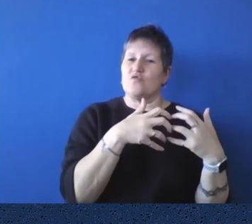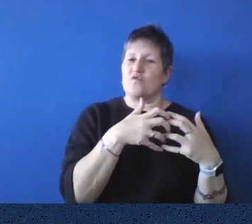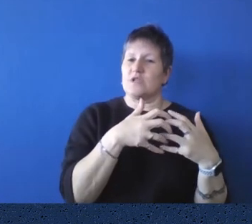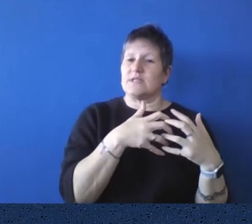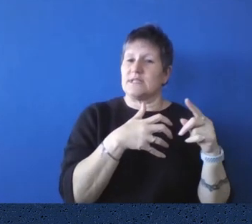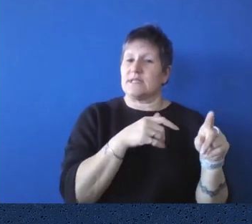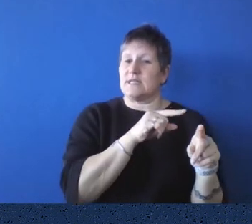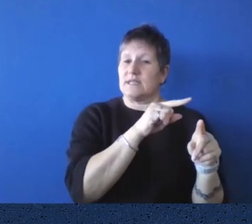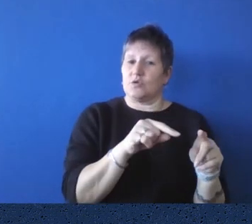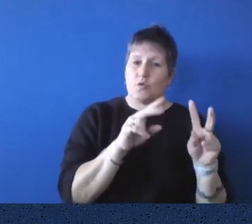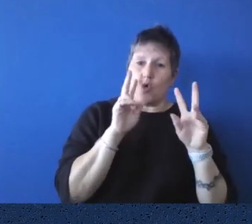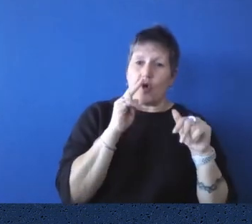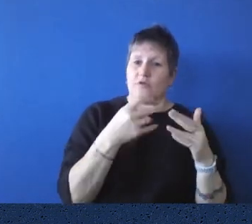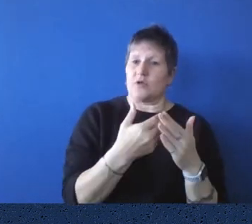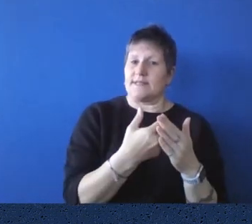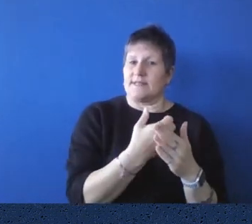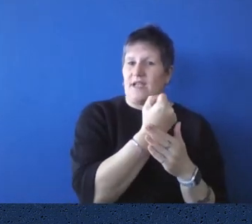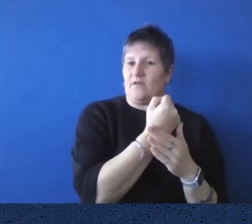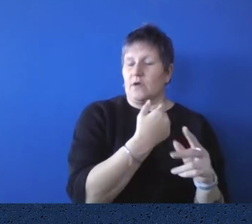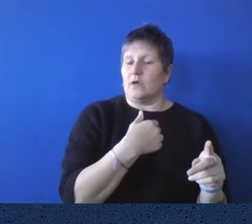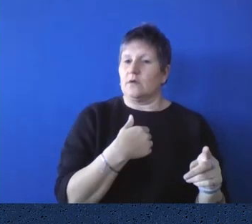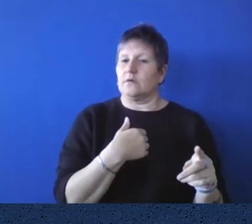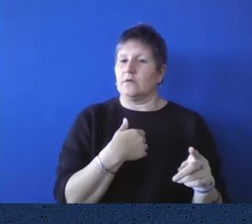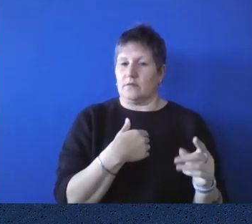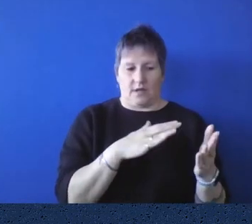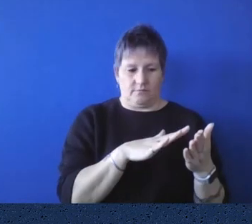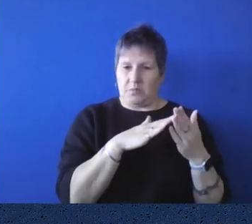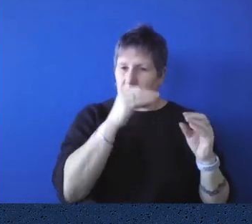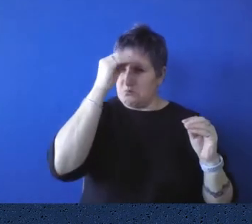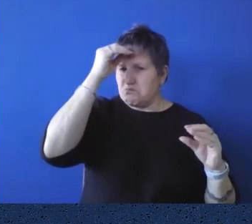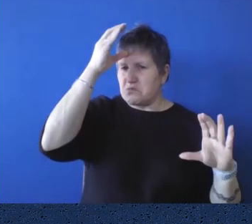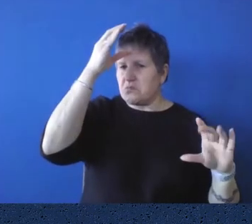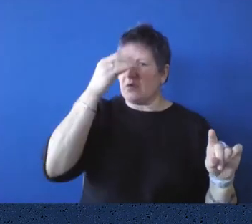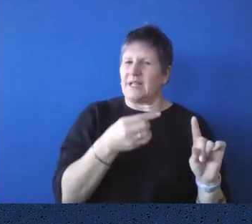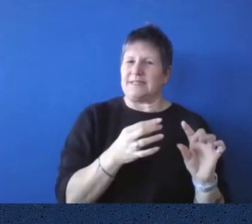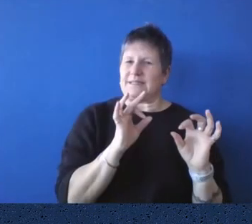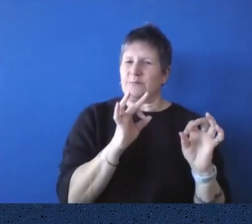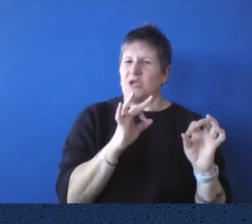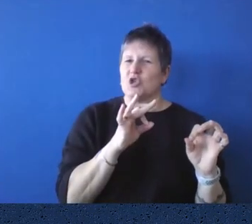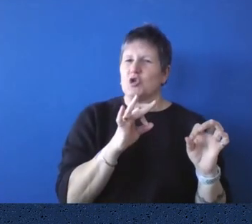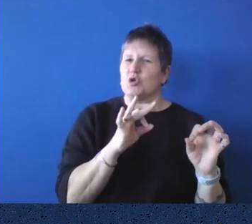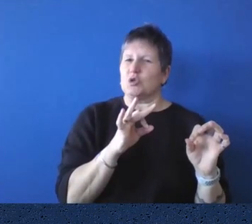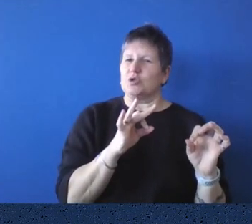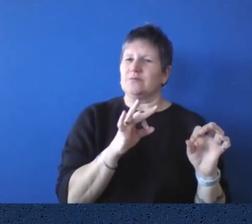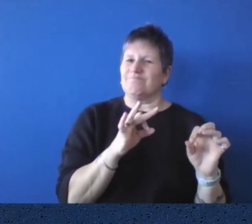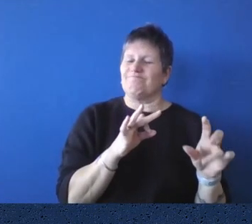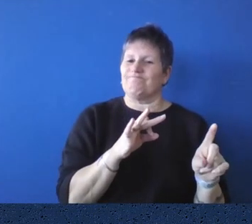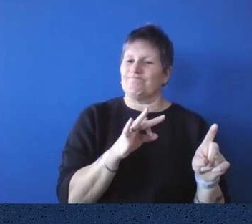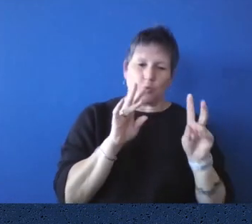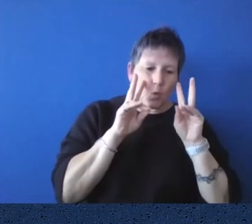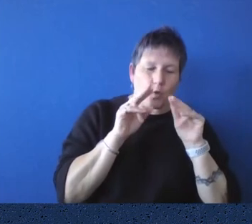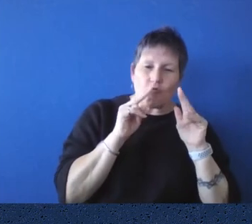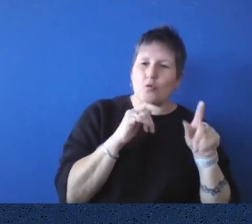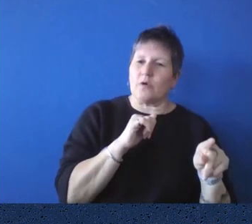Centre. So we don't assume that we have, um, that knowledge. It's a very specialist area. And, um, we engage, um,